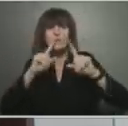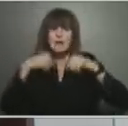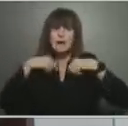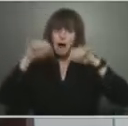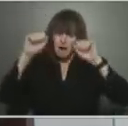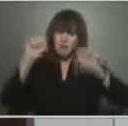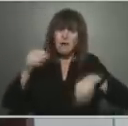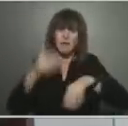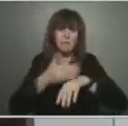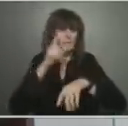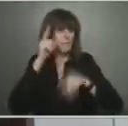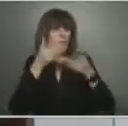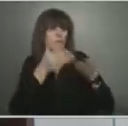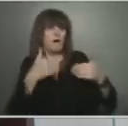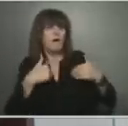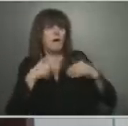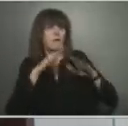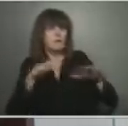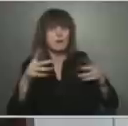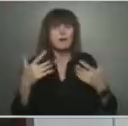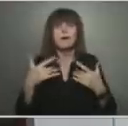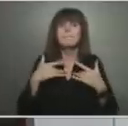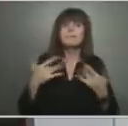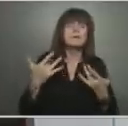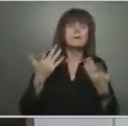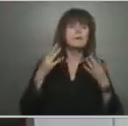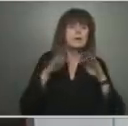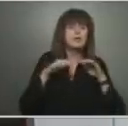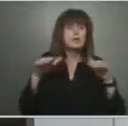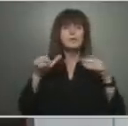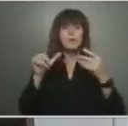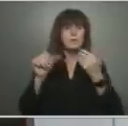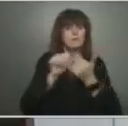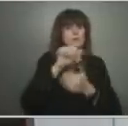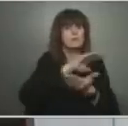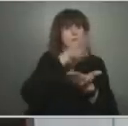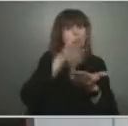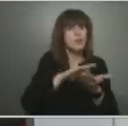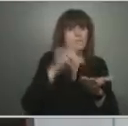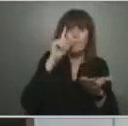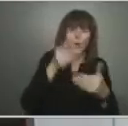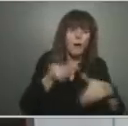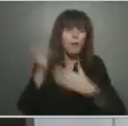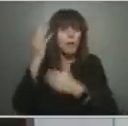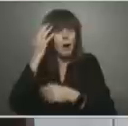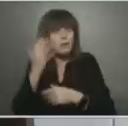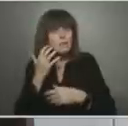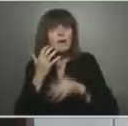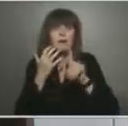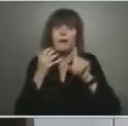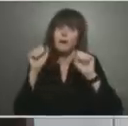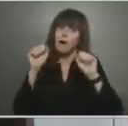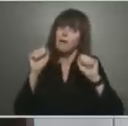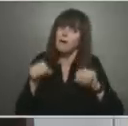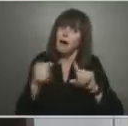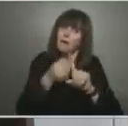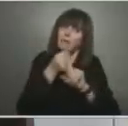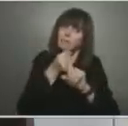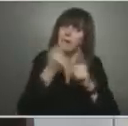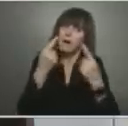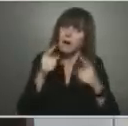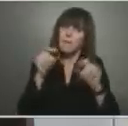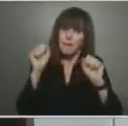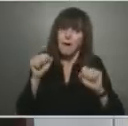lower risk of hospitalization from COVID-19, severe outcomes can still occur, particularly in children who have